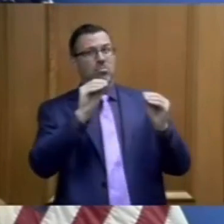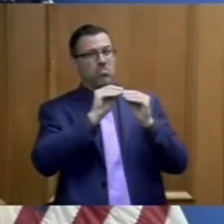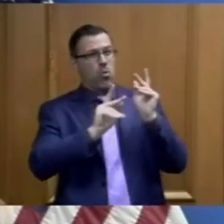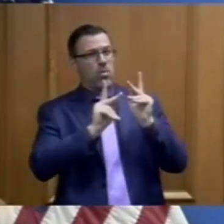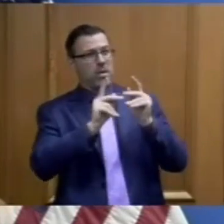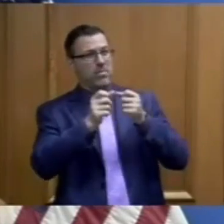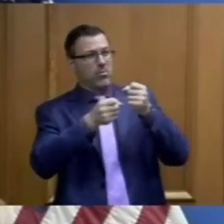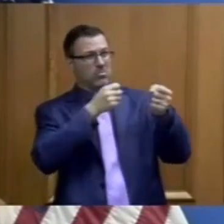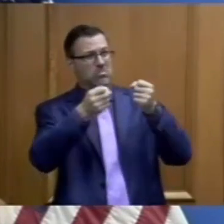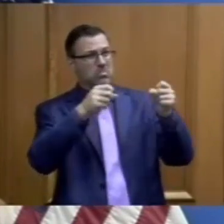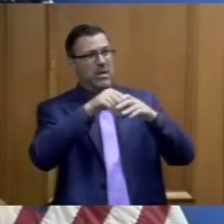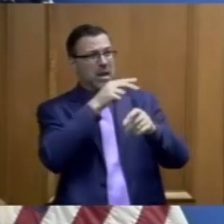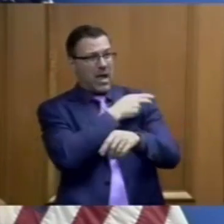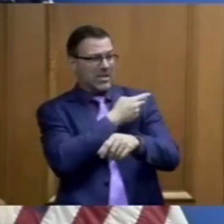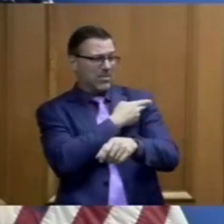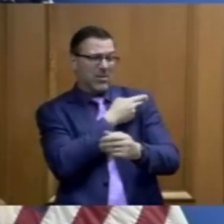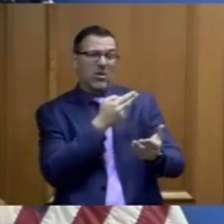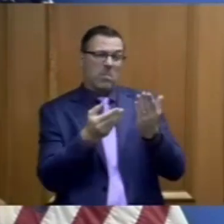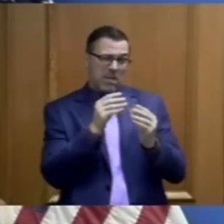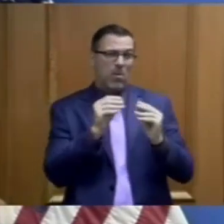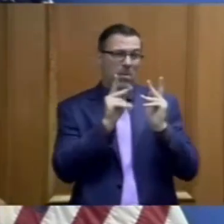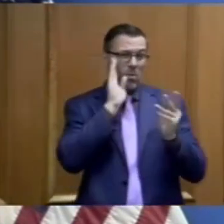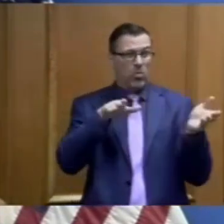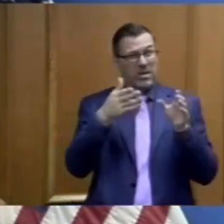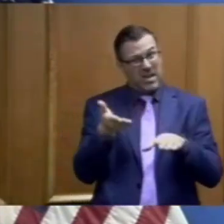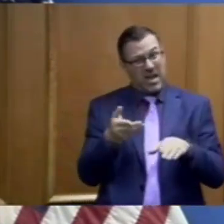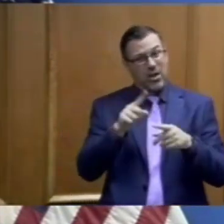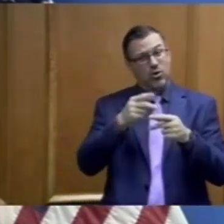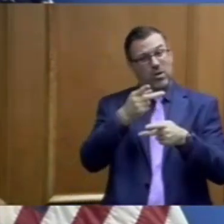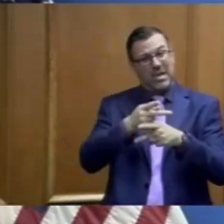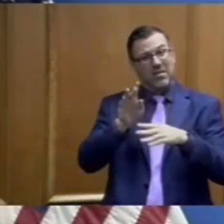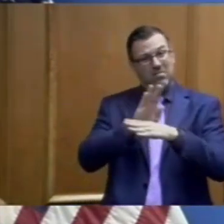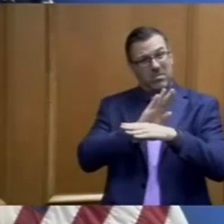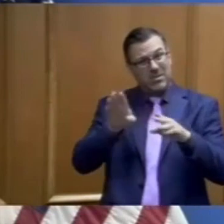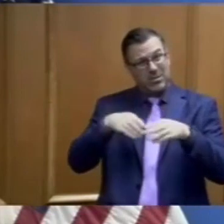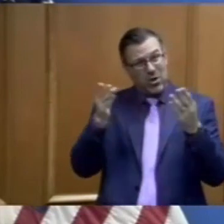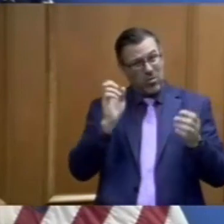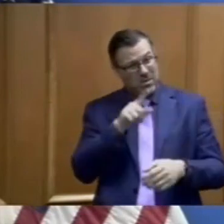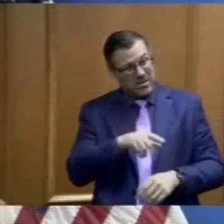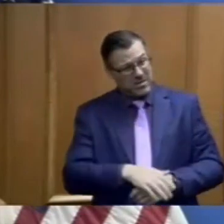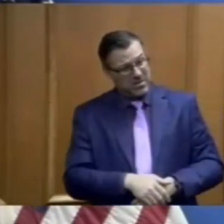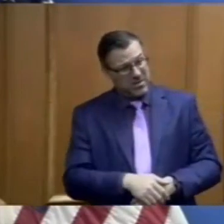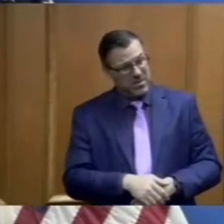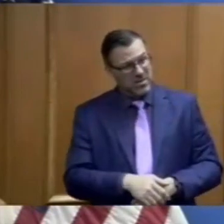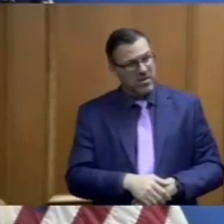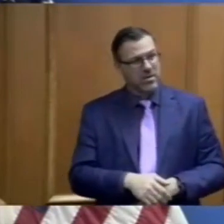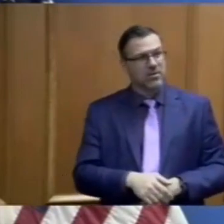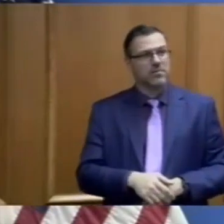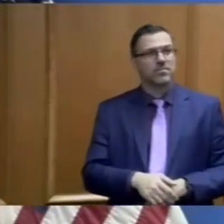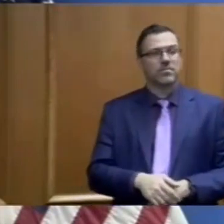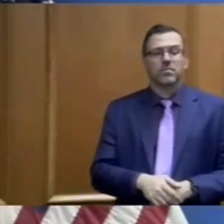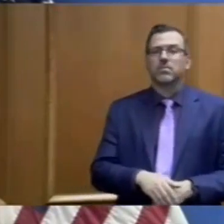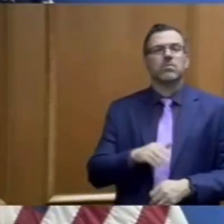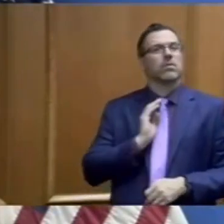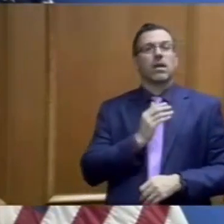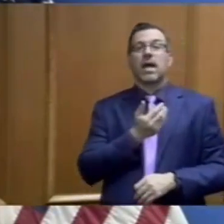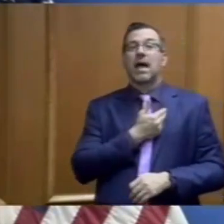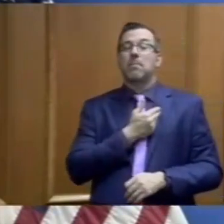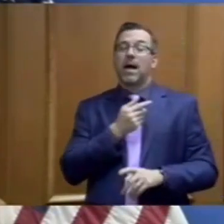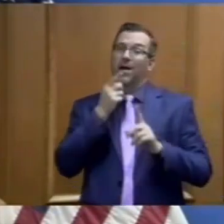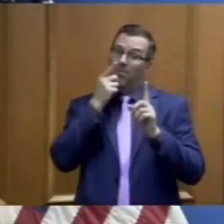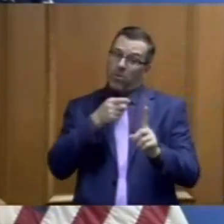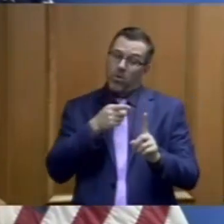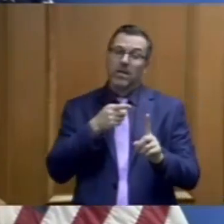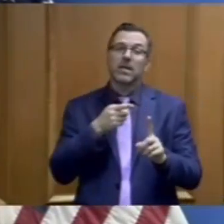even death to keep the economy open? Well, the message is that we know that